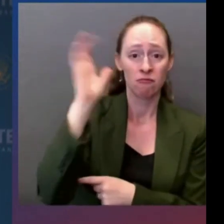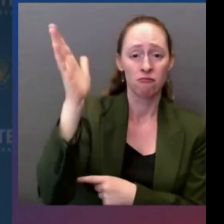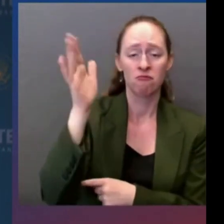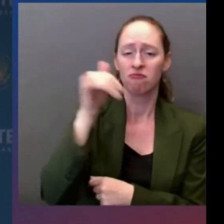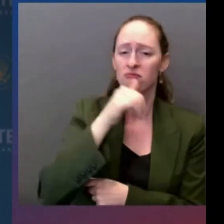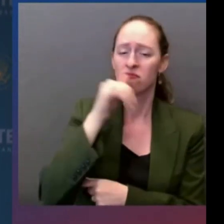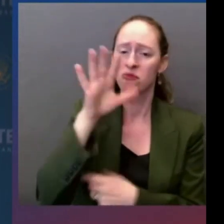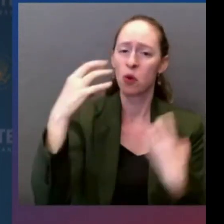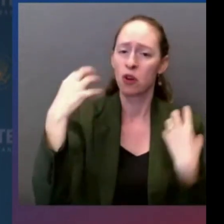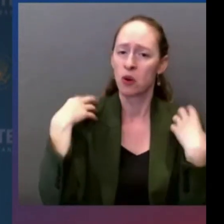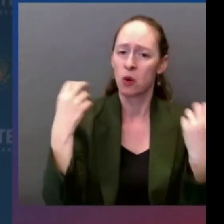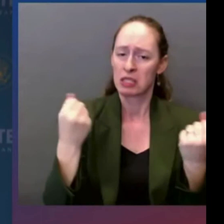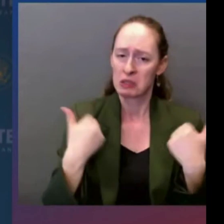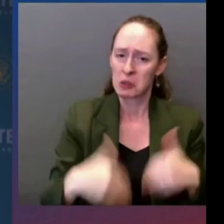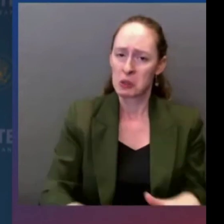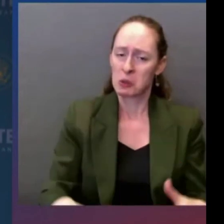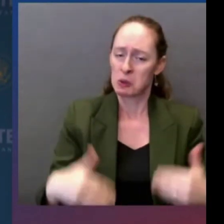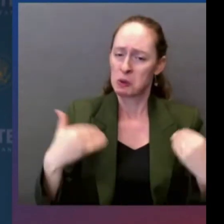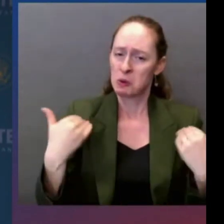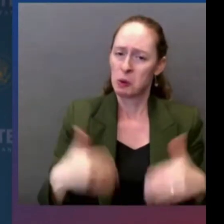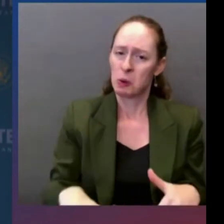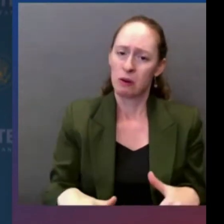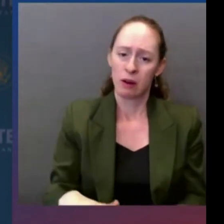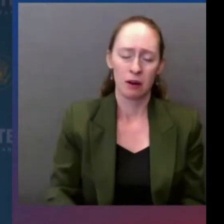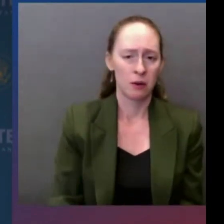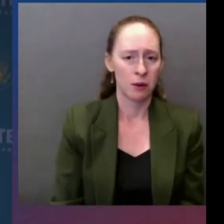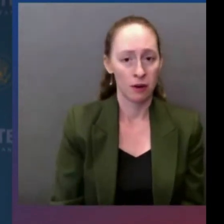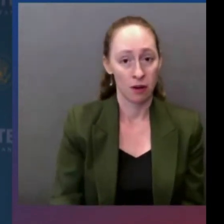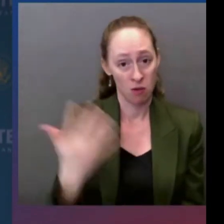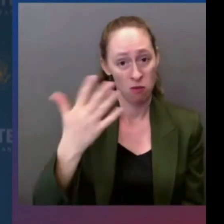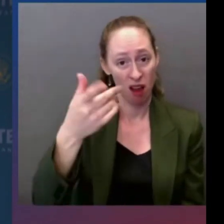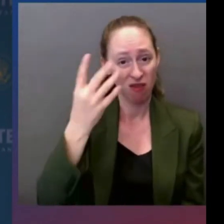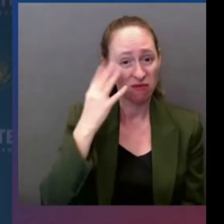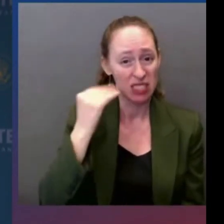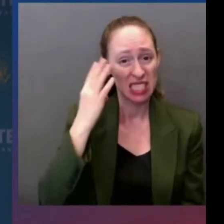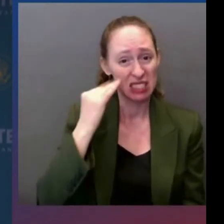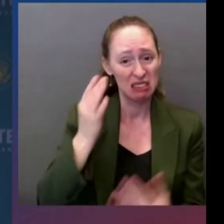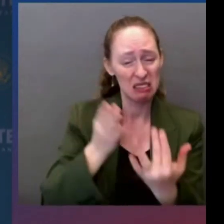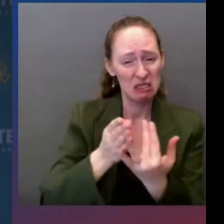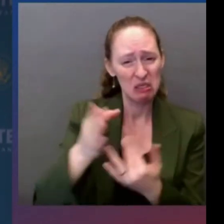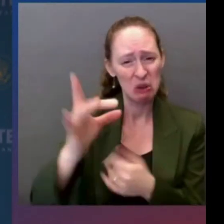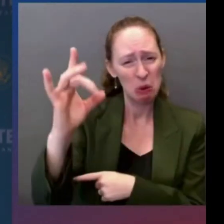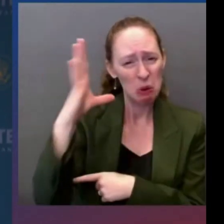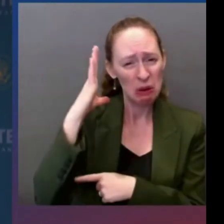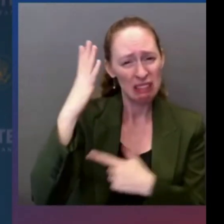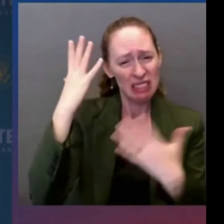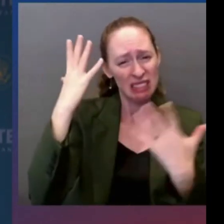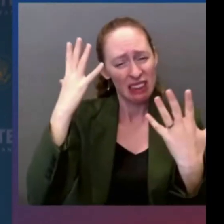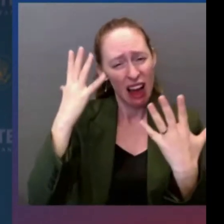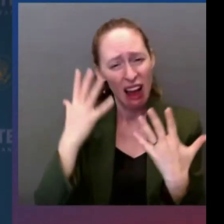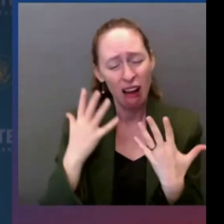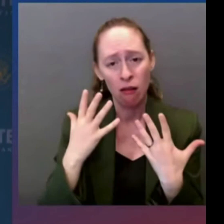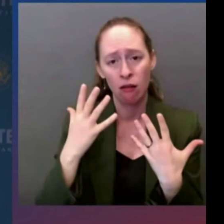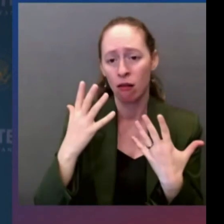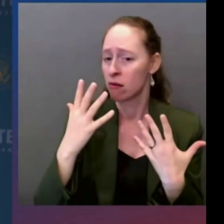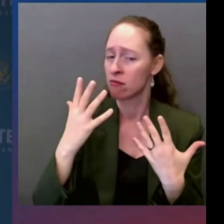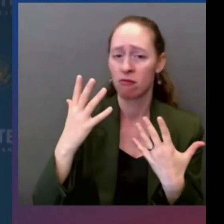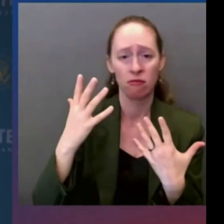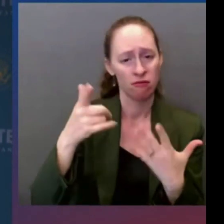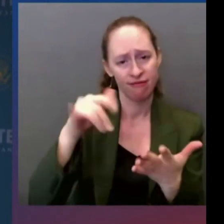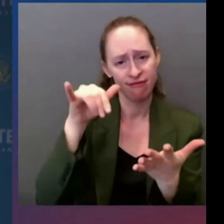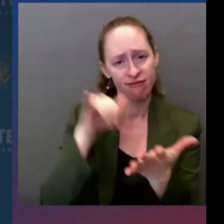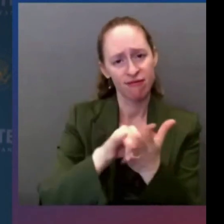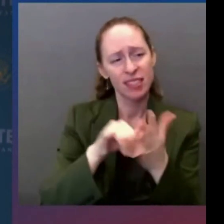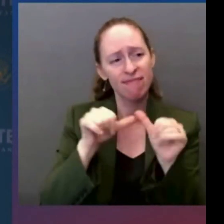has been consistent and enduring long after the cameras left the scene of that horrific